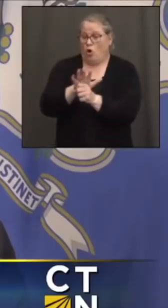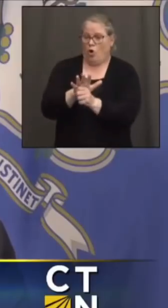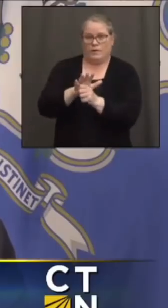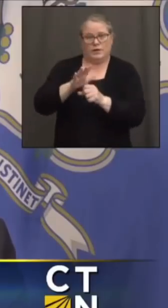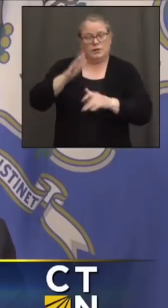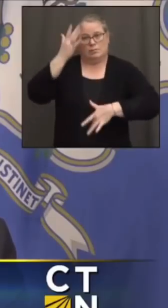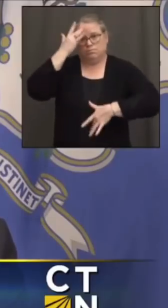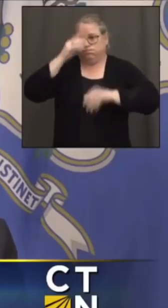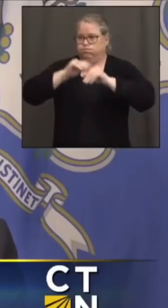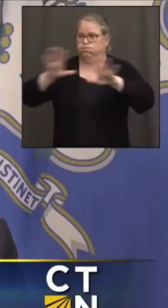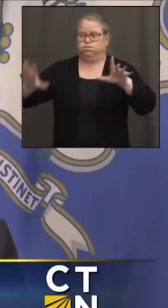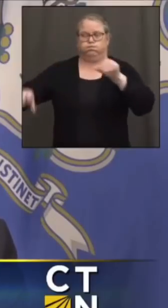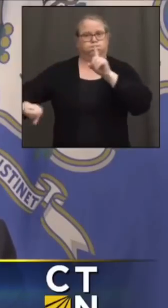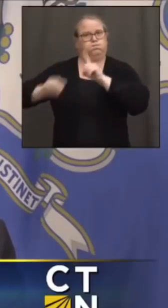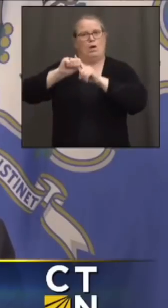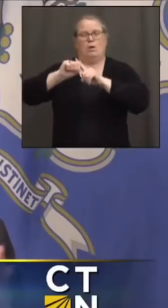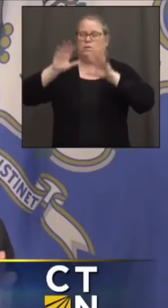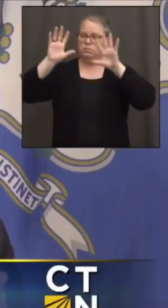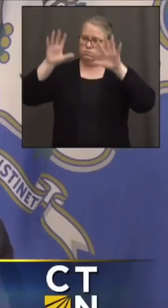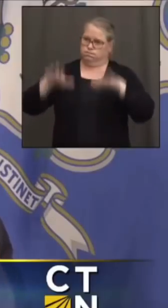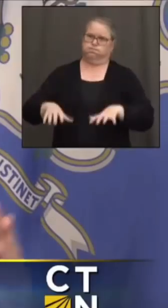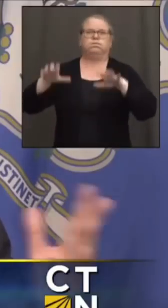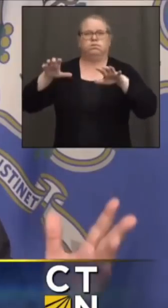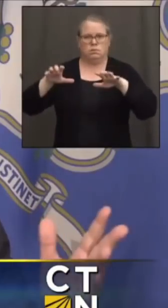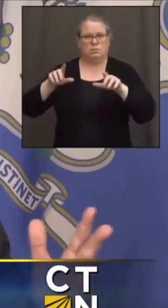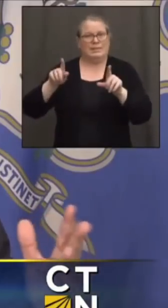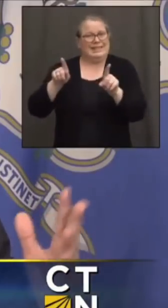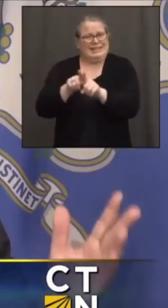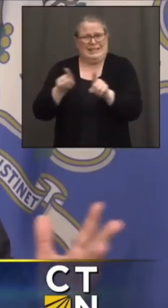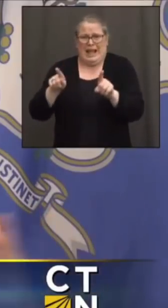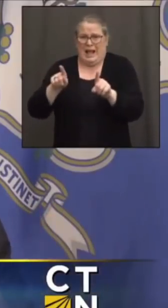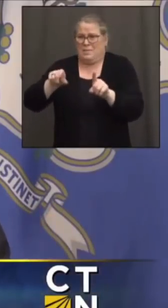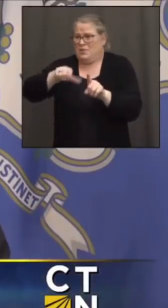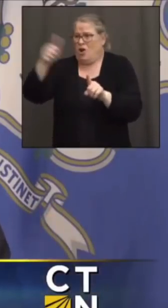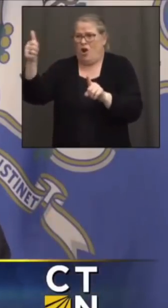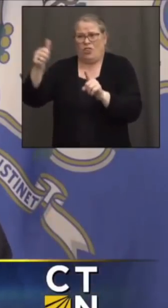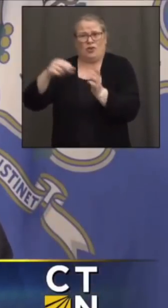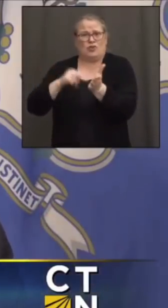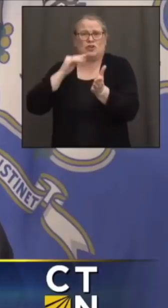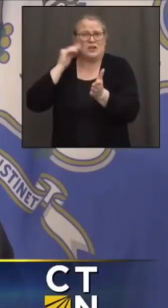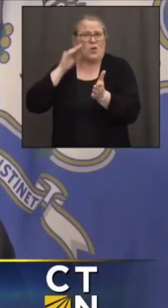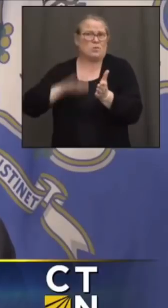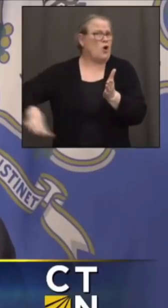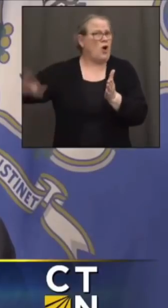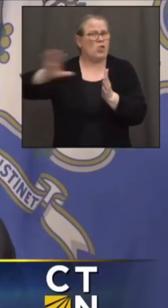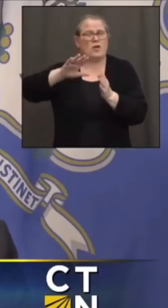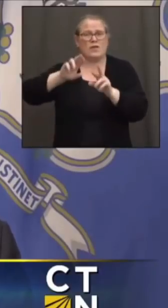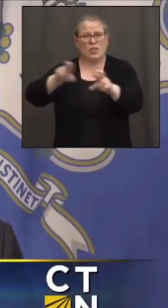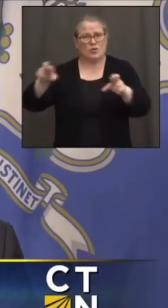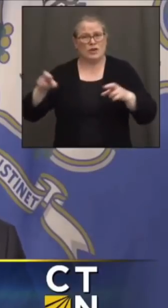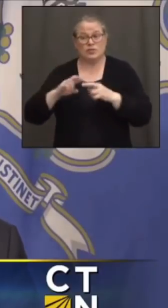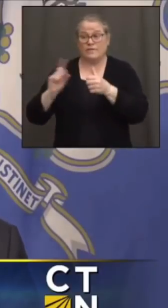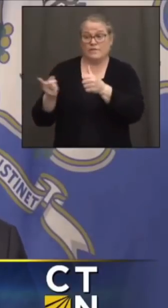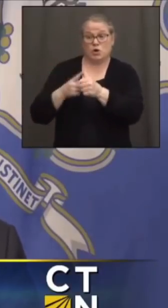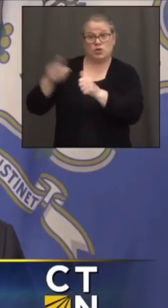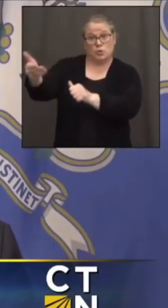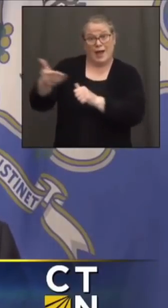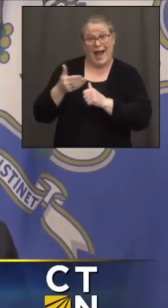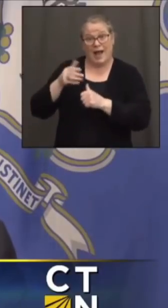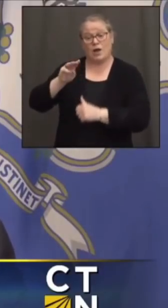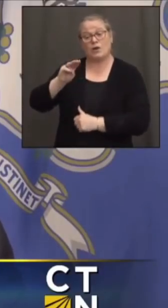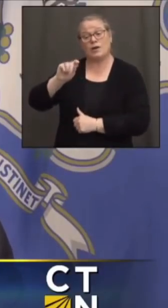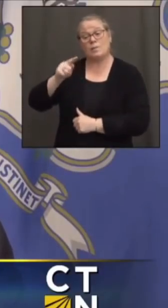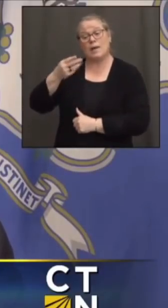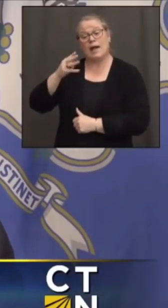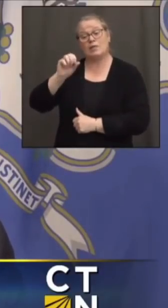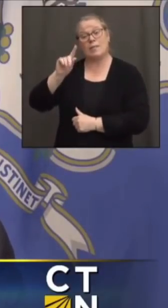region. First thing we did was we hired Mathematica, the leading independent group, to say what we can learn in terms of